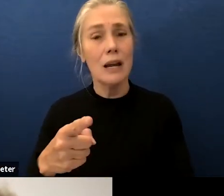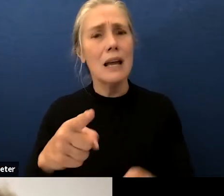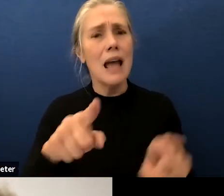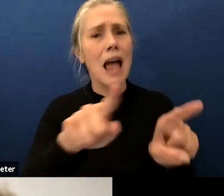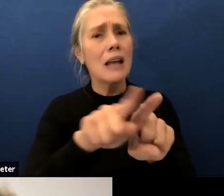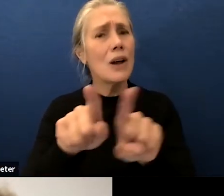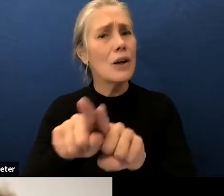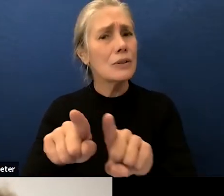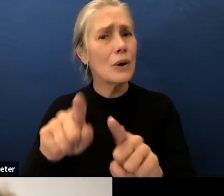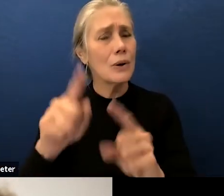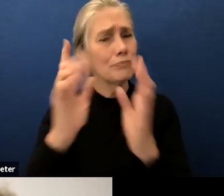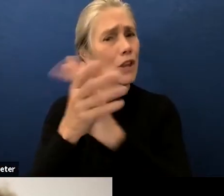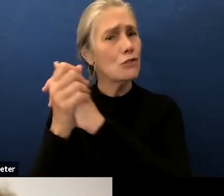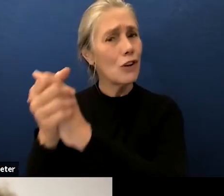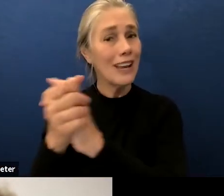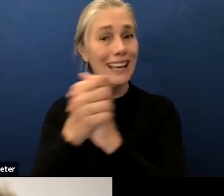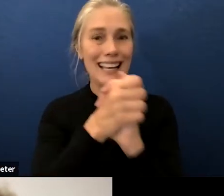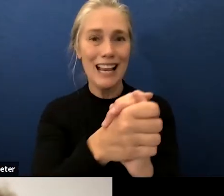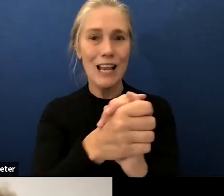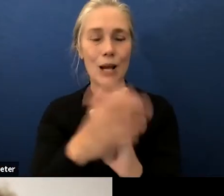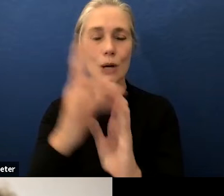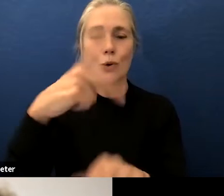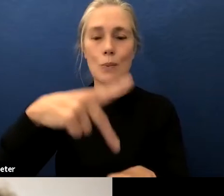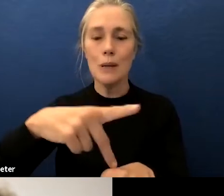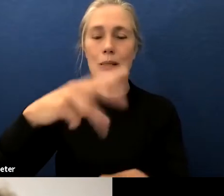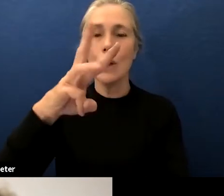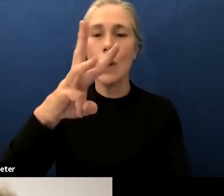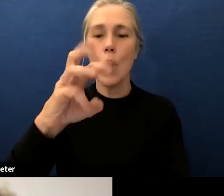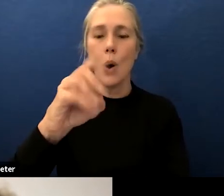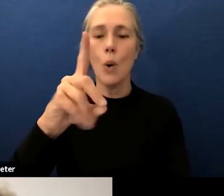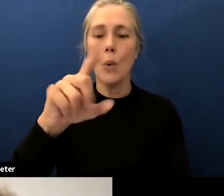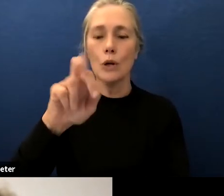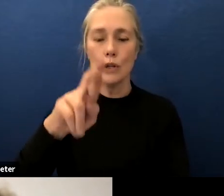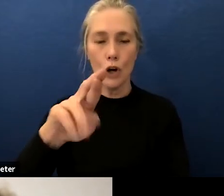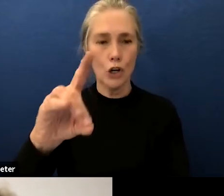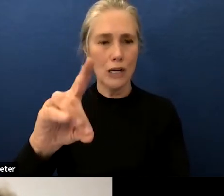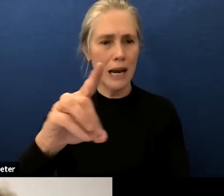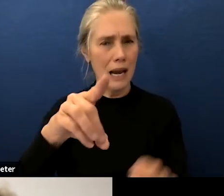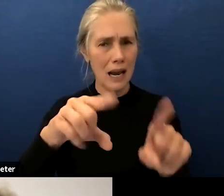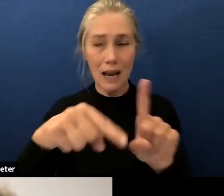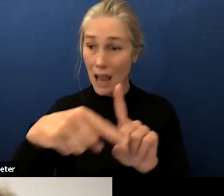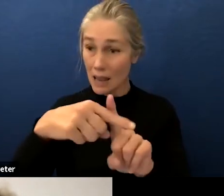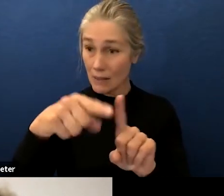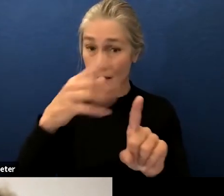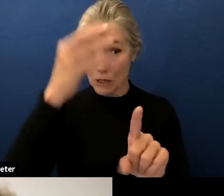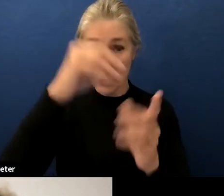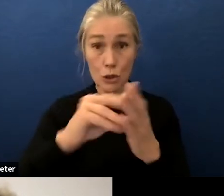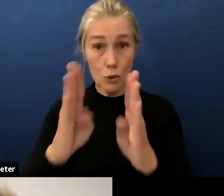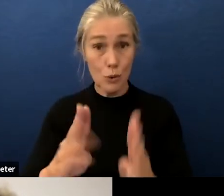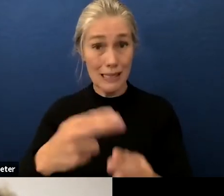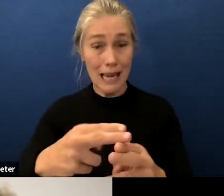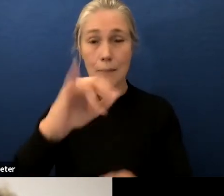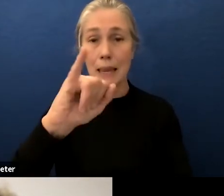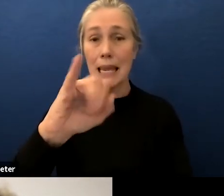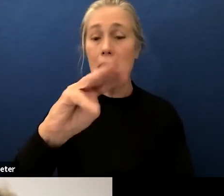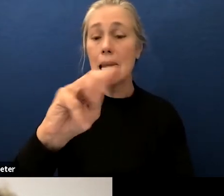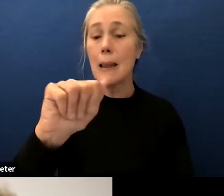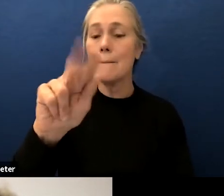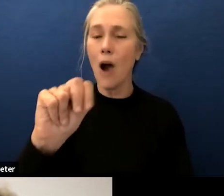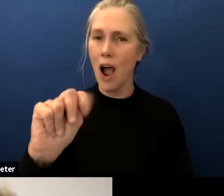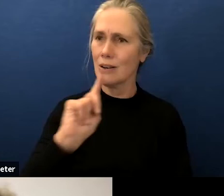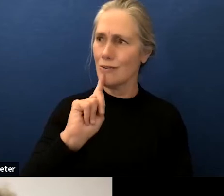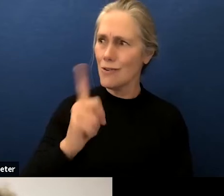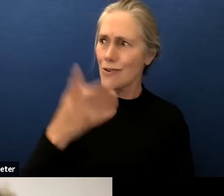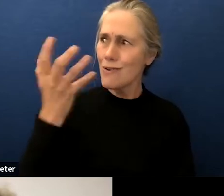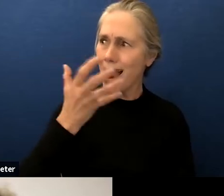just also congratulations to principal woodard and is it iman is the student's name yeah congratulations on that wow to be